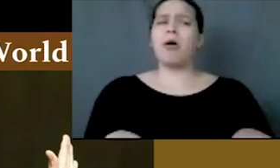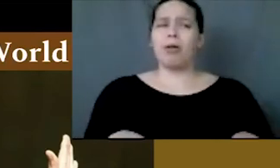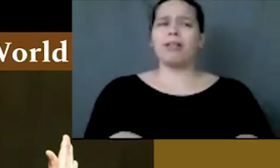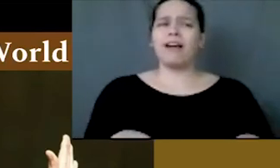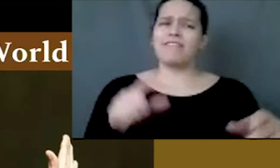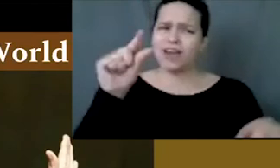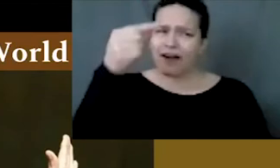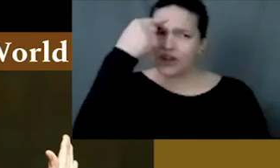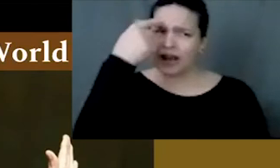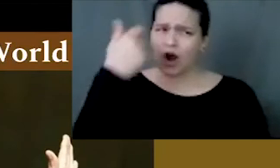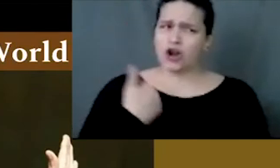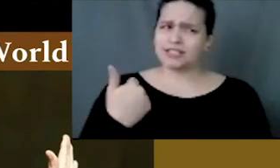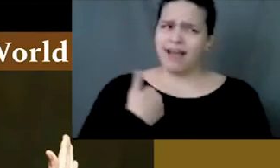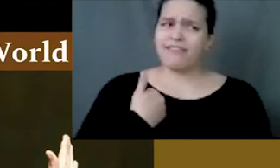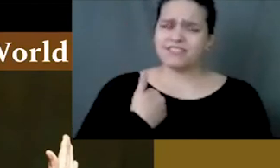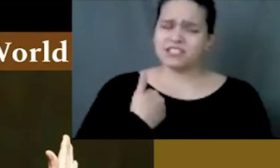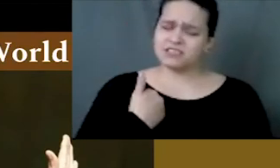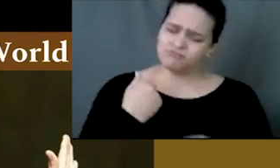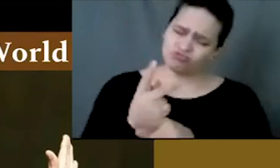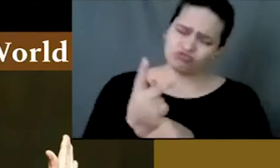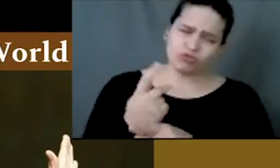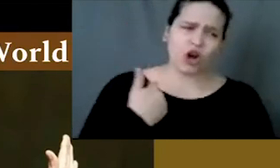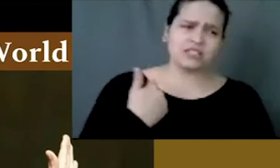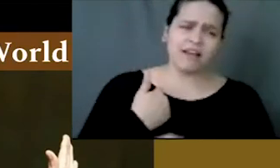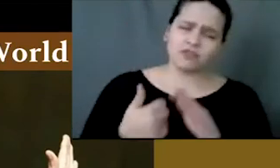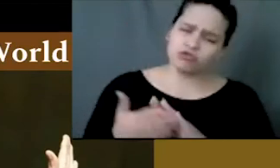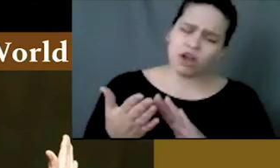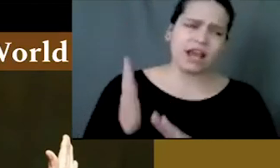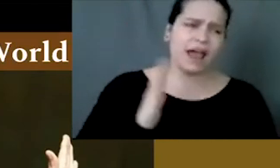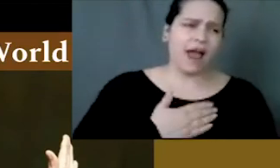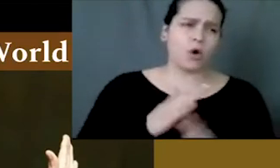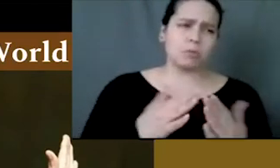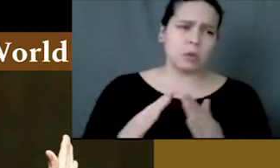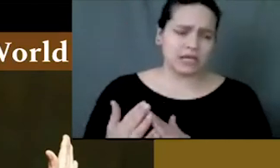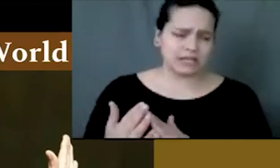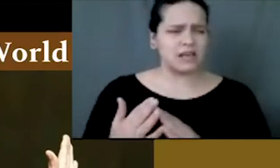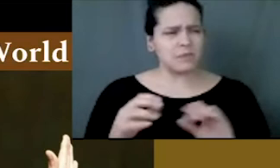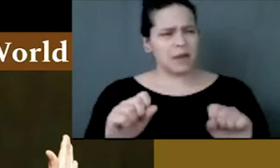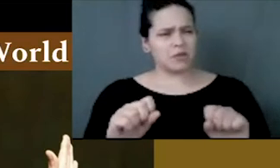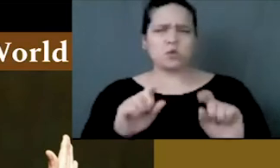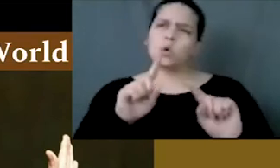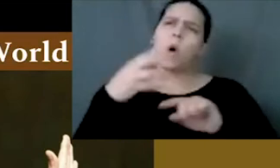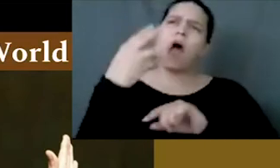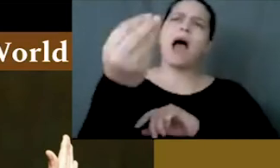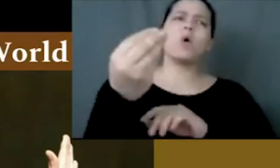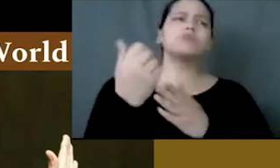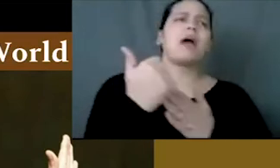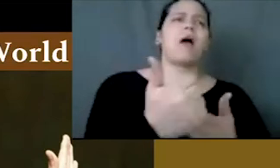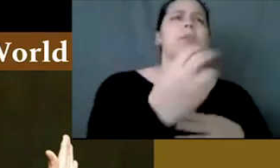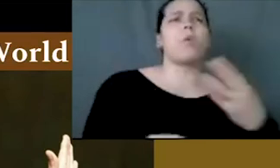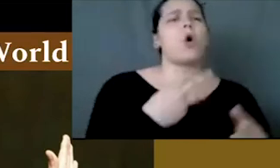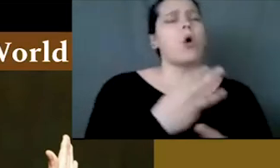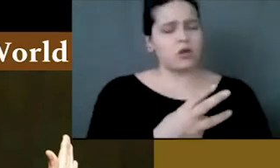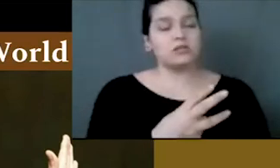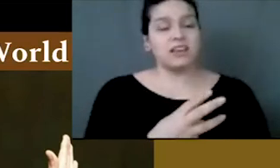understood that we are perfectly capable of governing ourselves and being out there and